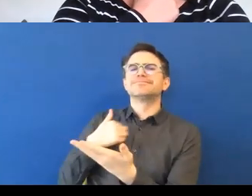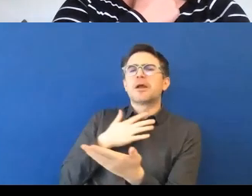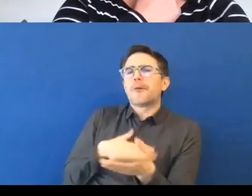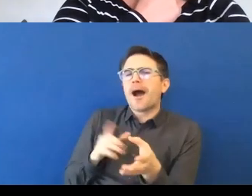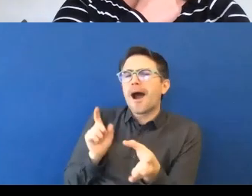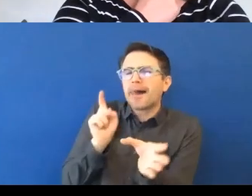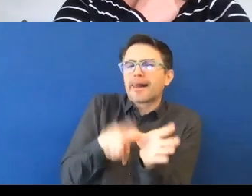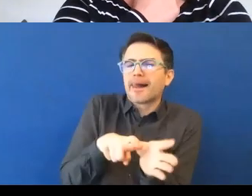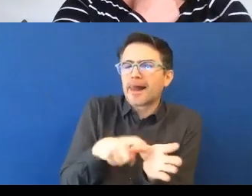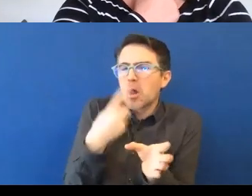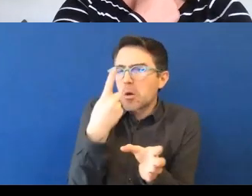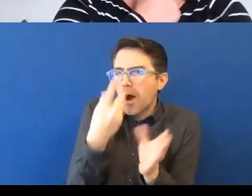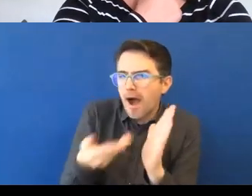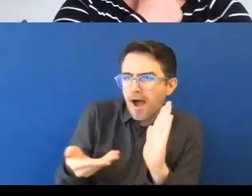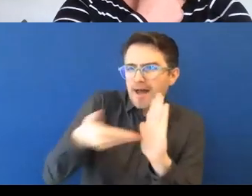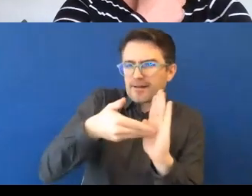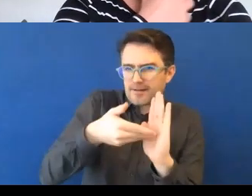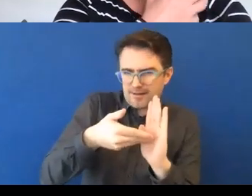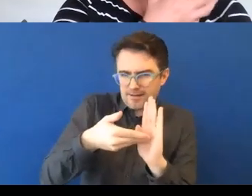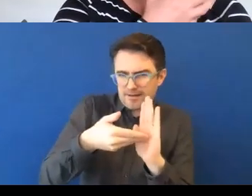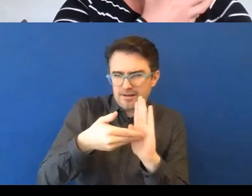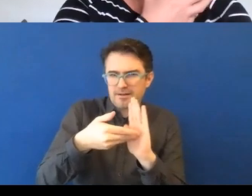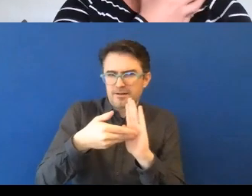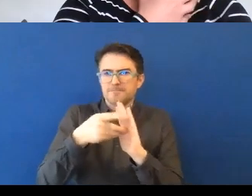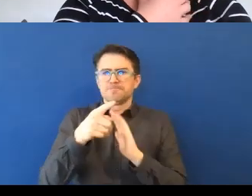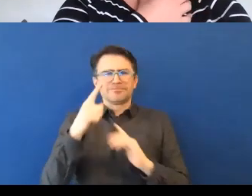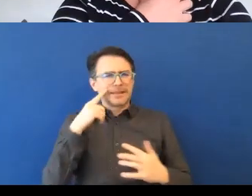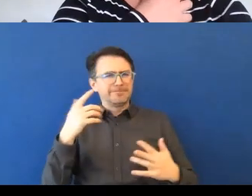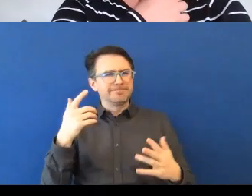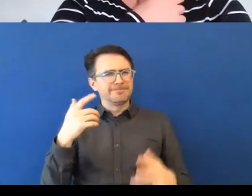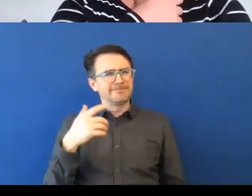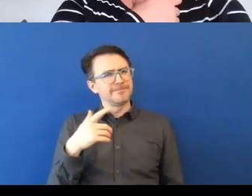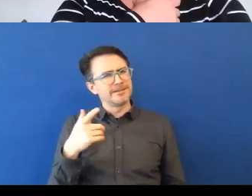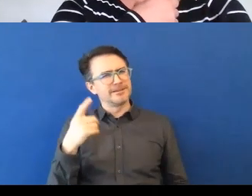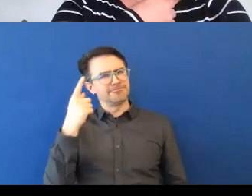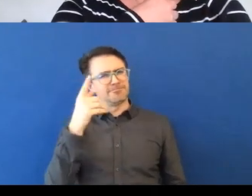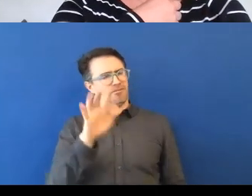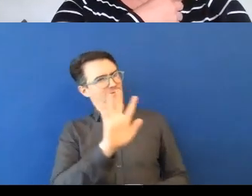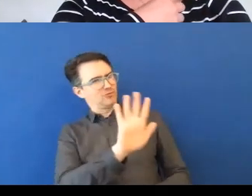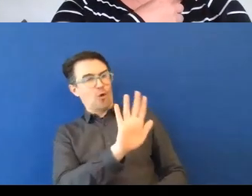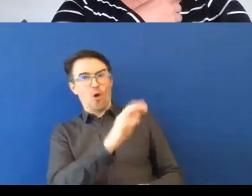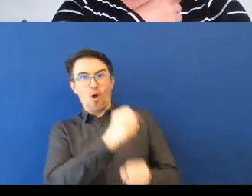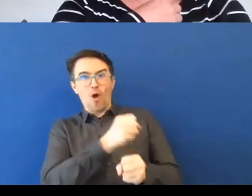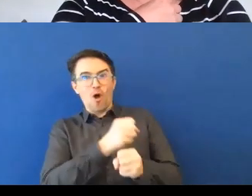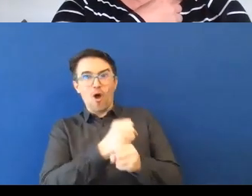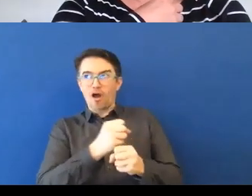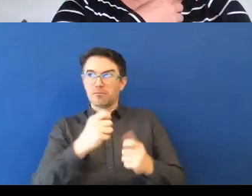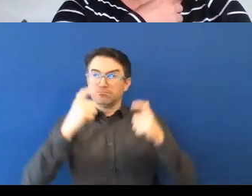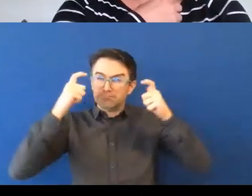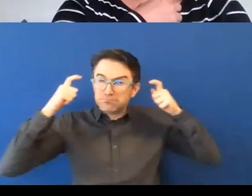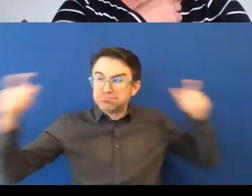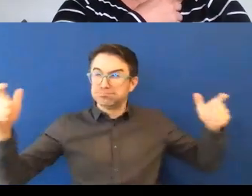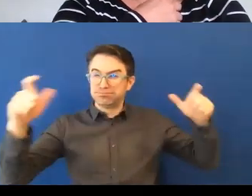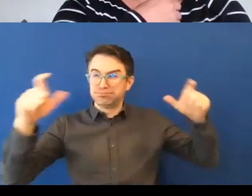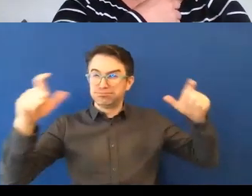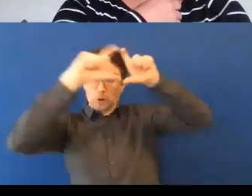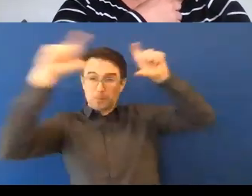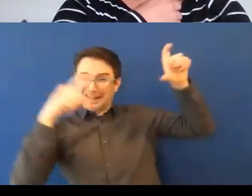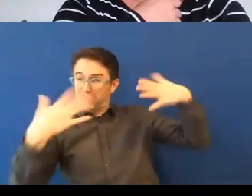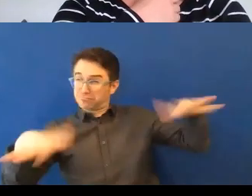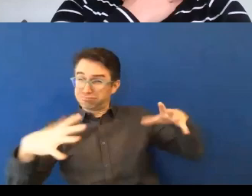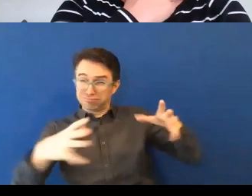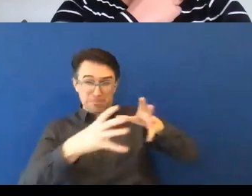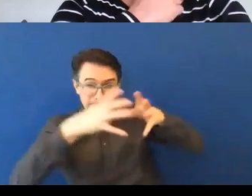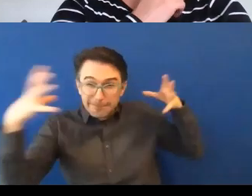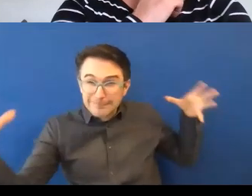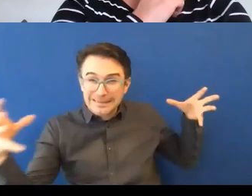inclusion to kind of see what we can learn, you know, what's worked in other areas. So I've done quite a deep dive onto racial inclusion. And one of the things that's been